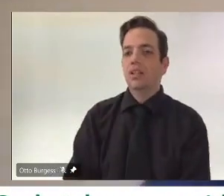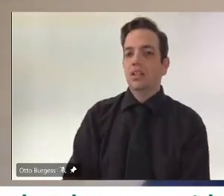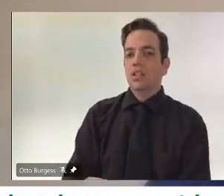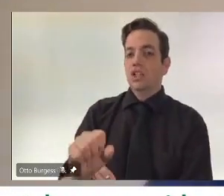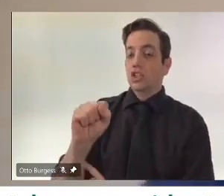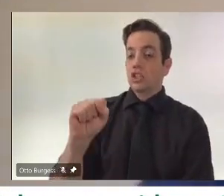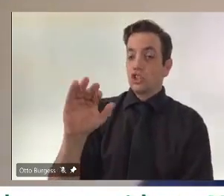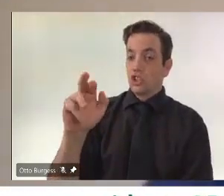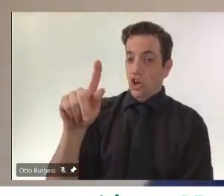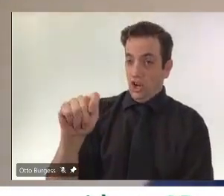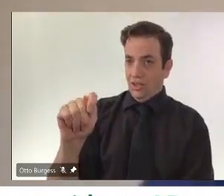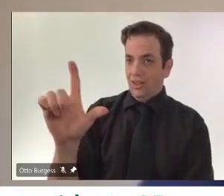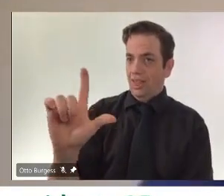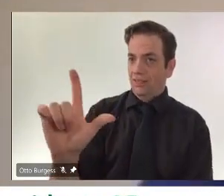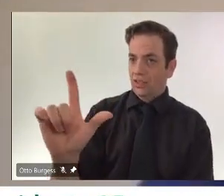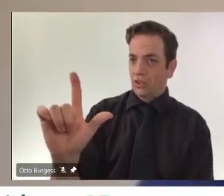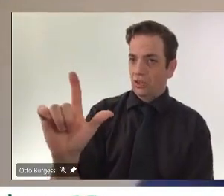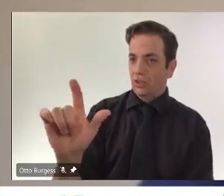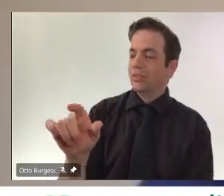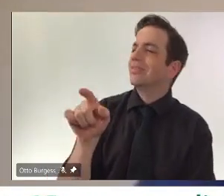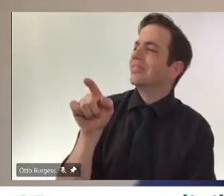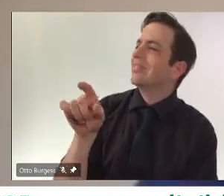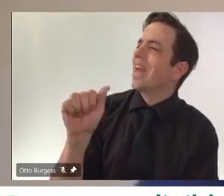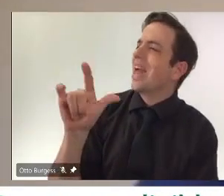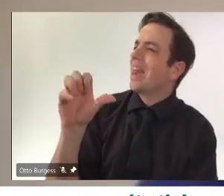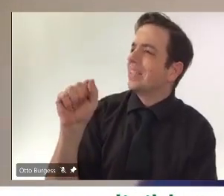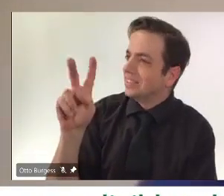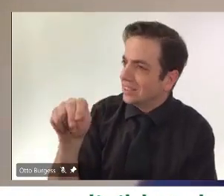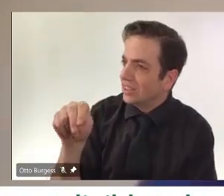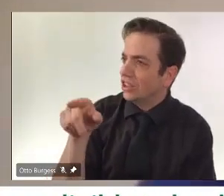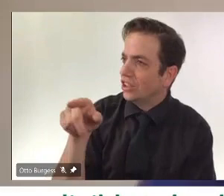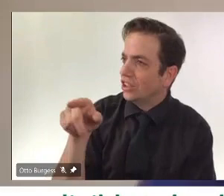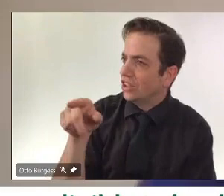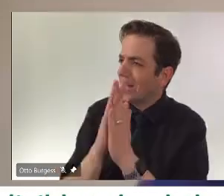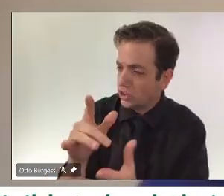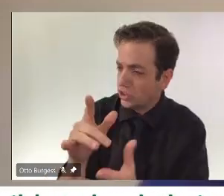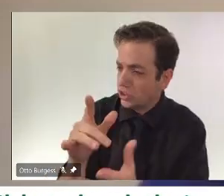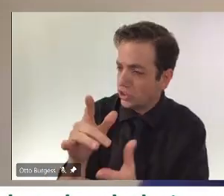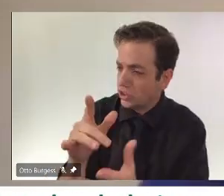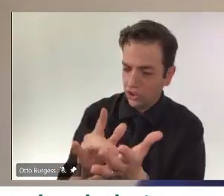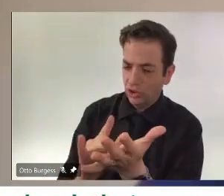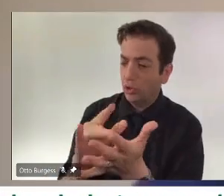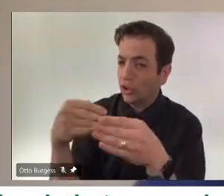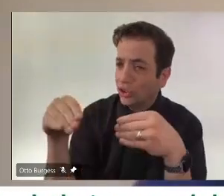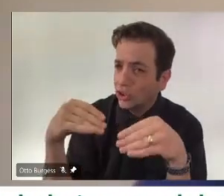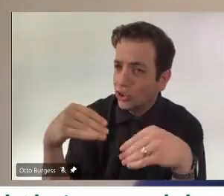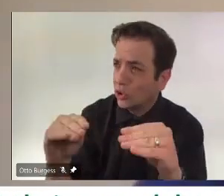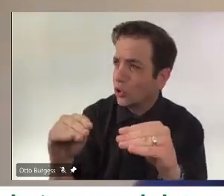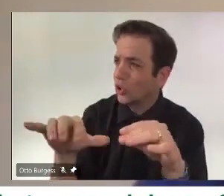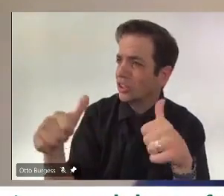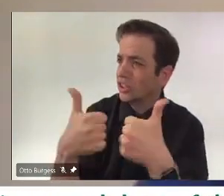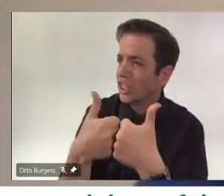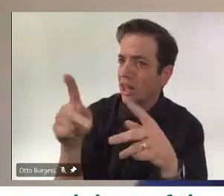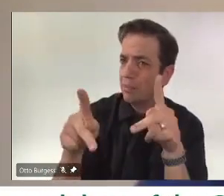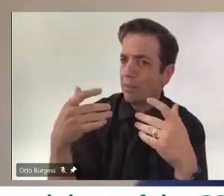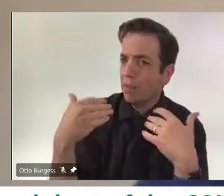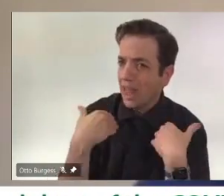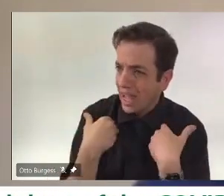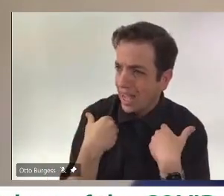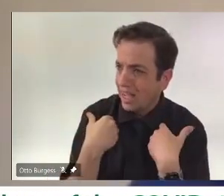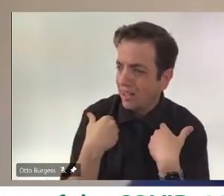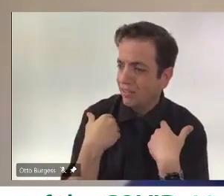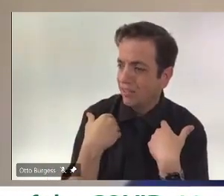some of the information that's coming forward about the challenges folks are having booking at clinics, I just point out with the pharmacies on board